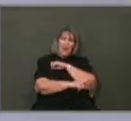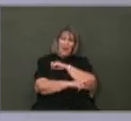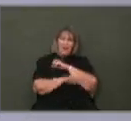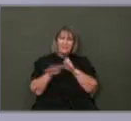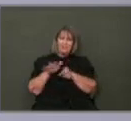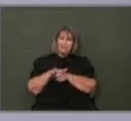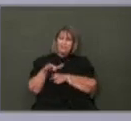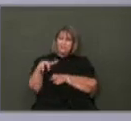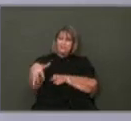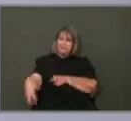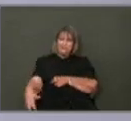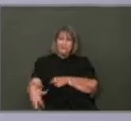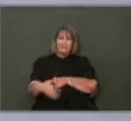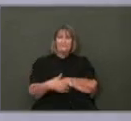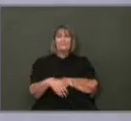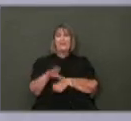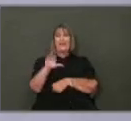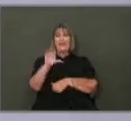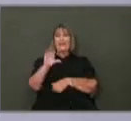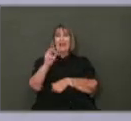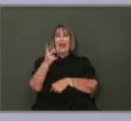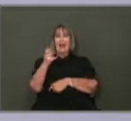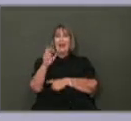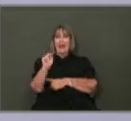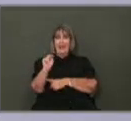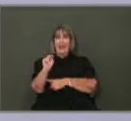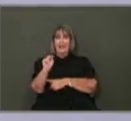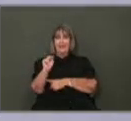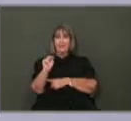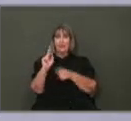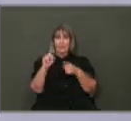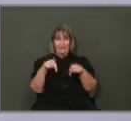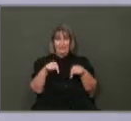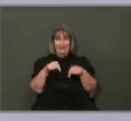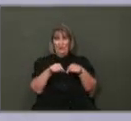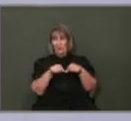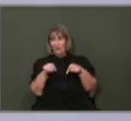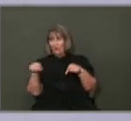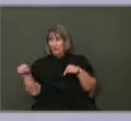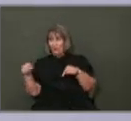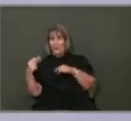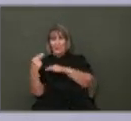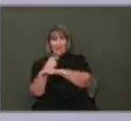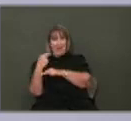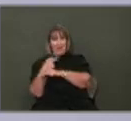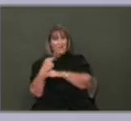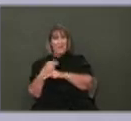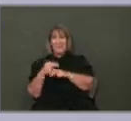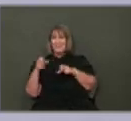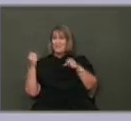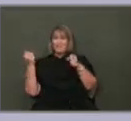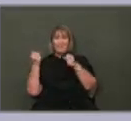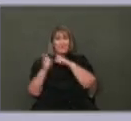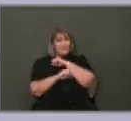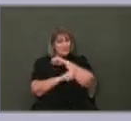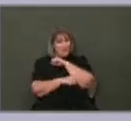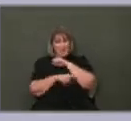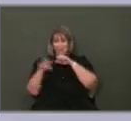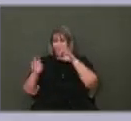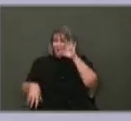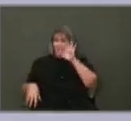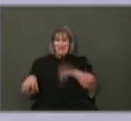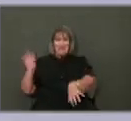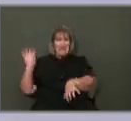down Callahan and get on the highway, you'll see it. There's trash everywhere. And that's going like towards the base,